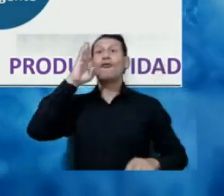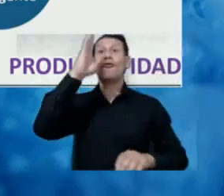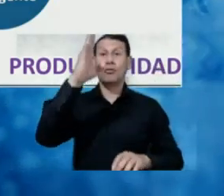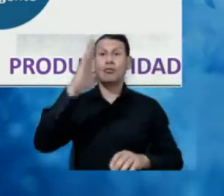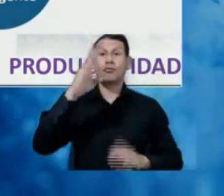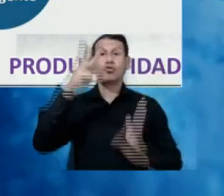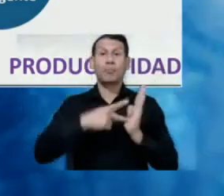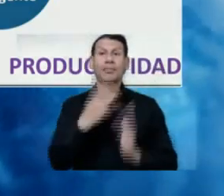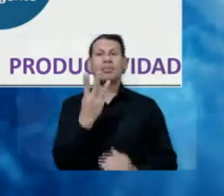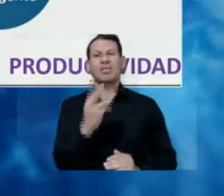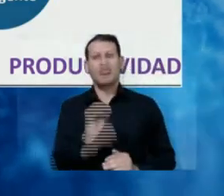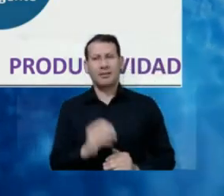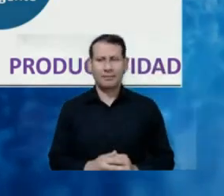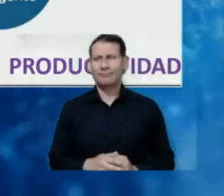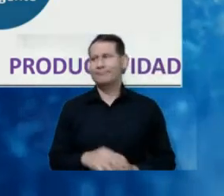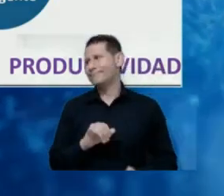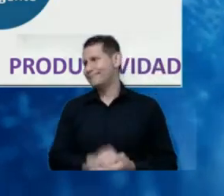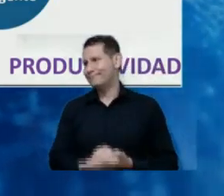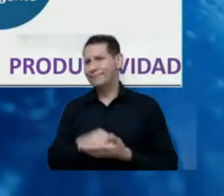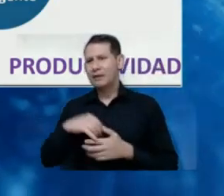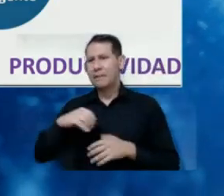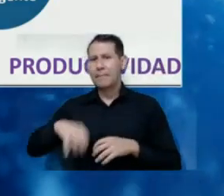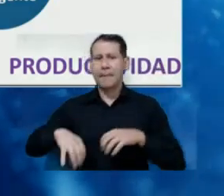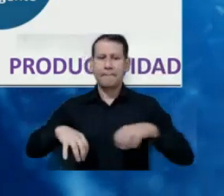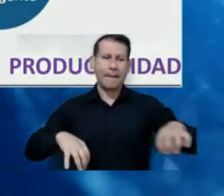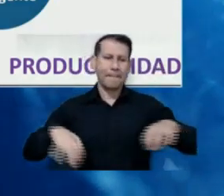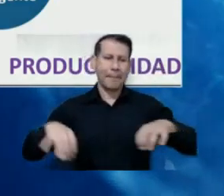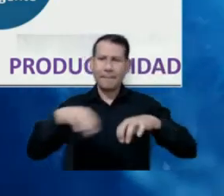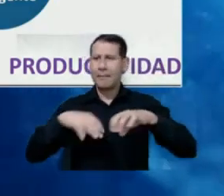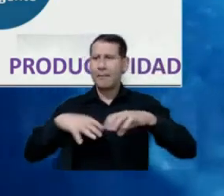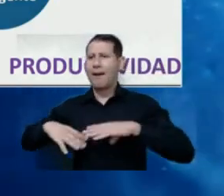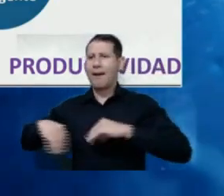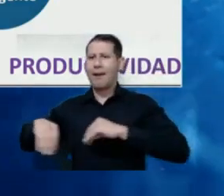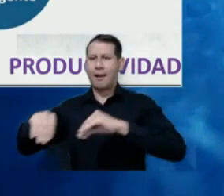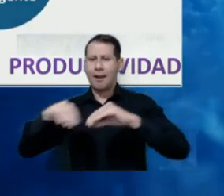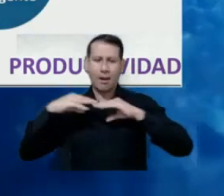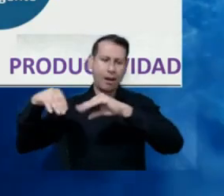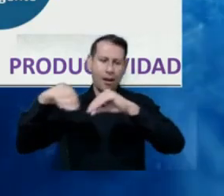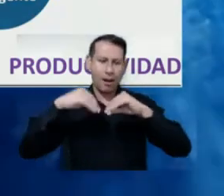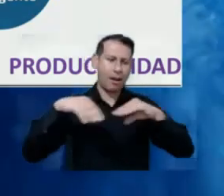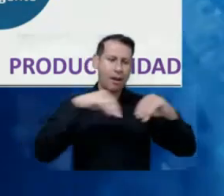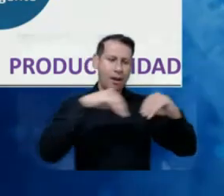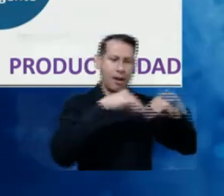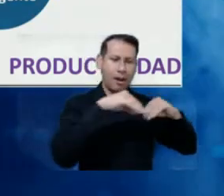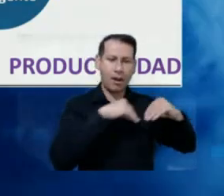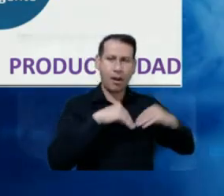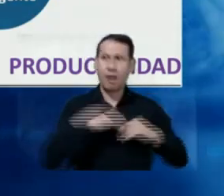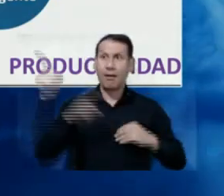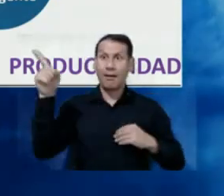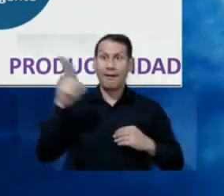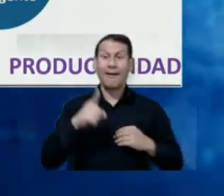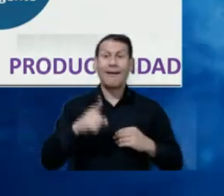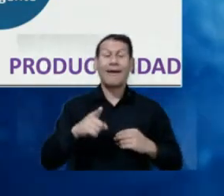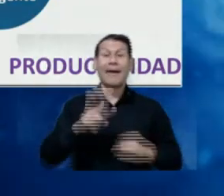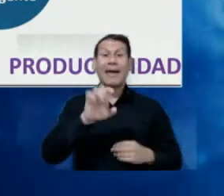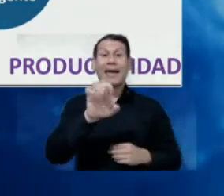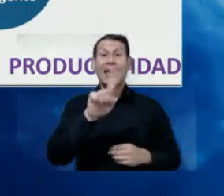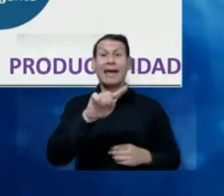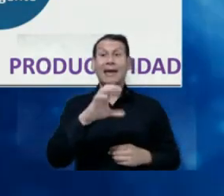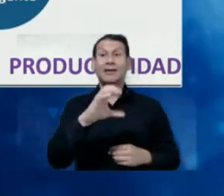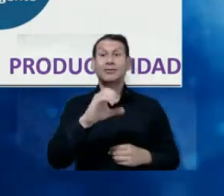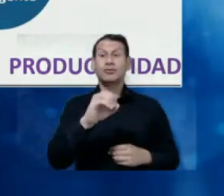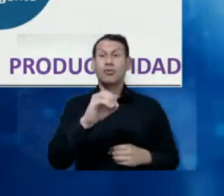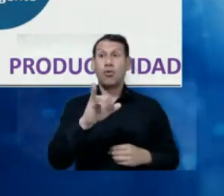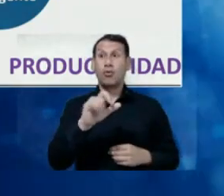where are we heading to, in that, goals of productivity and wellbeing. And remember